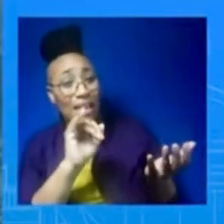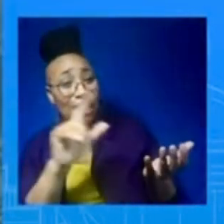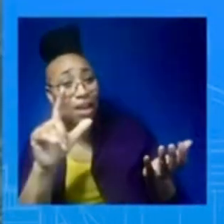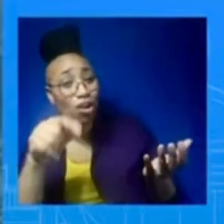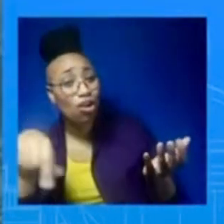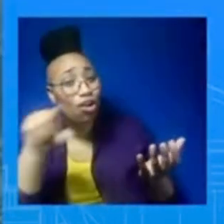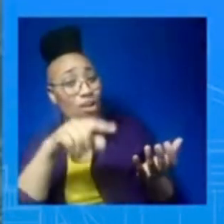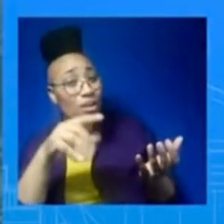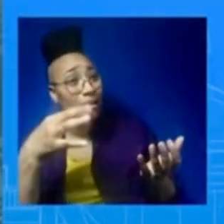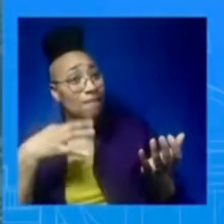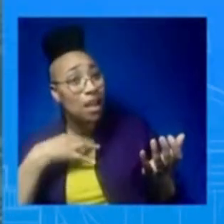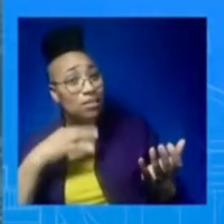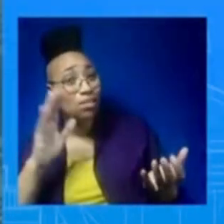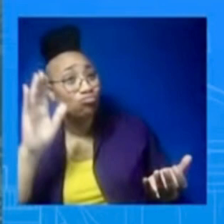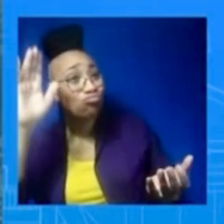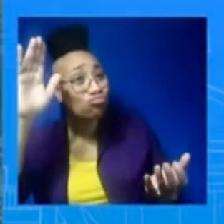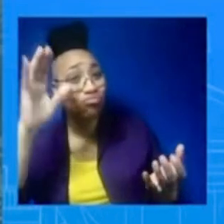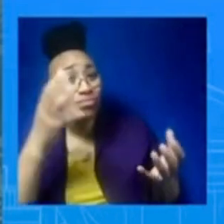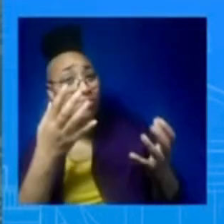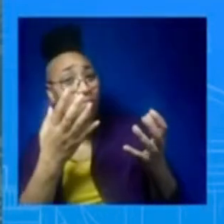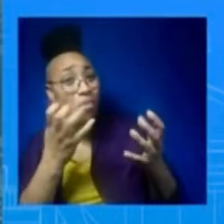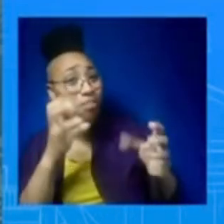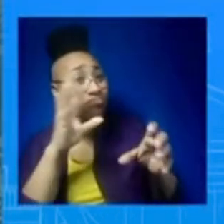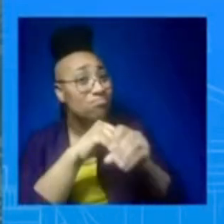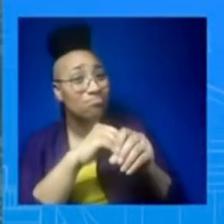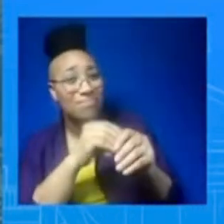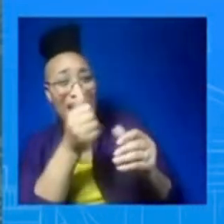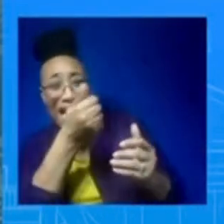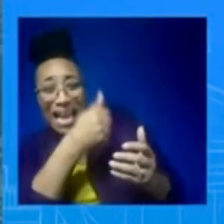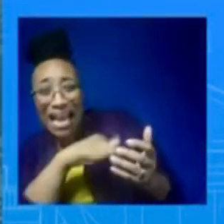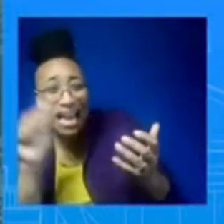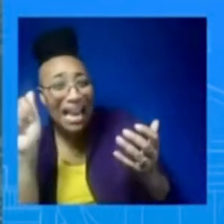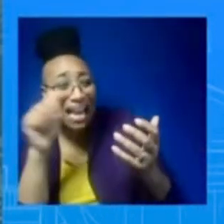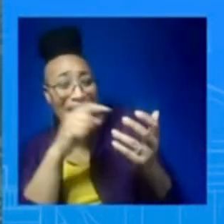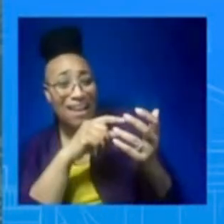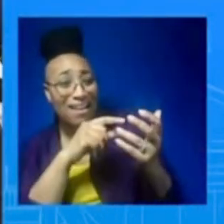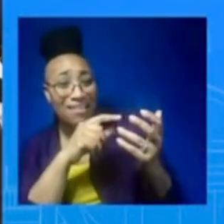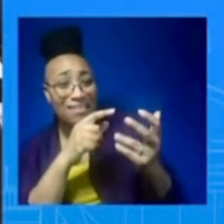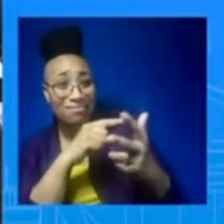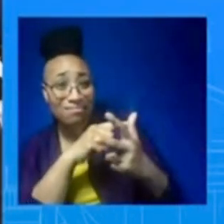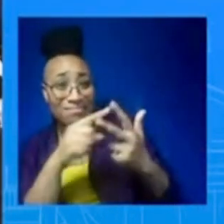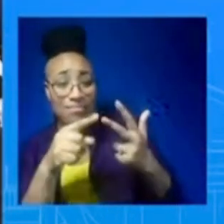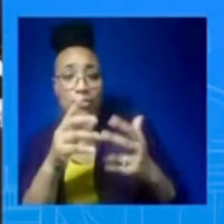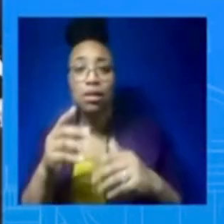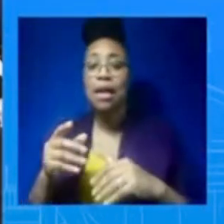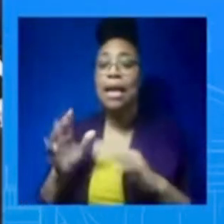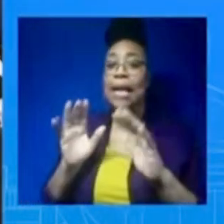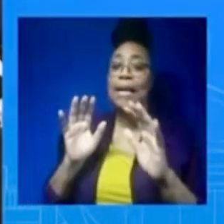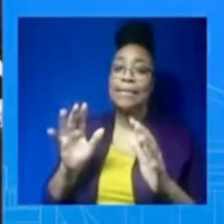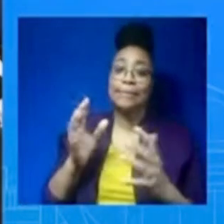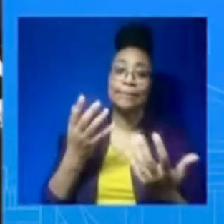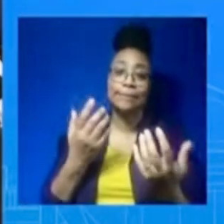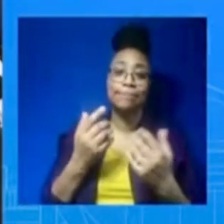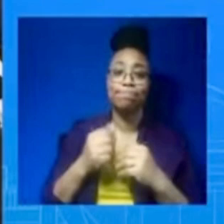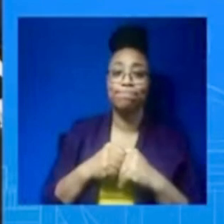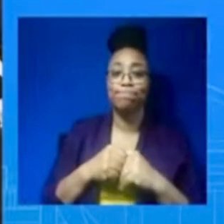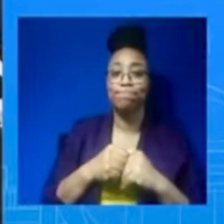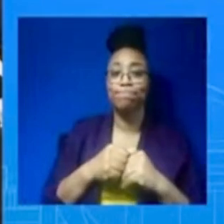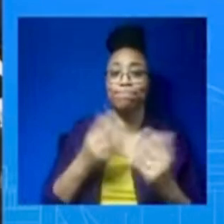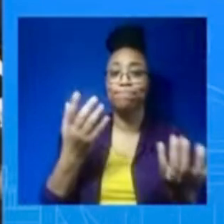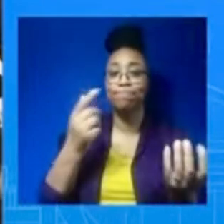process or official process on behalf of that group to come forward. We've seen the press reports. Have you identified any possible entities